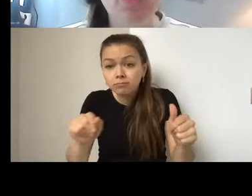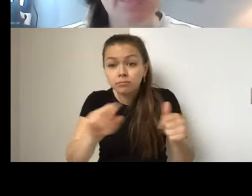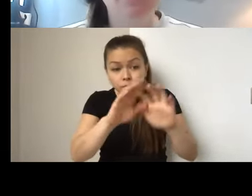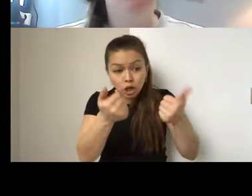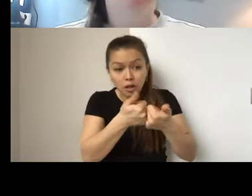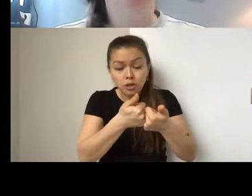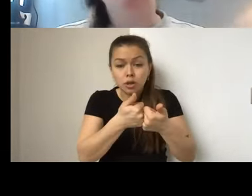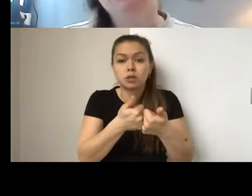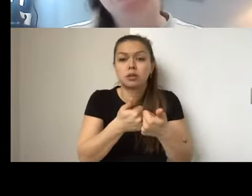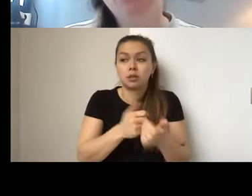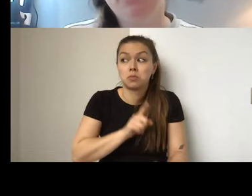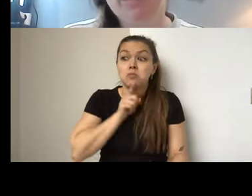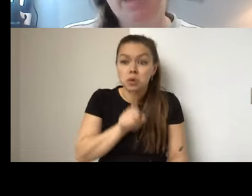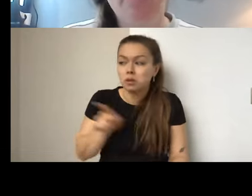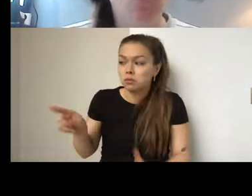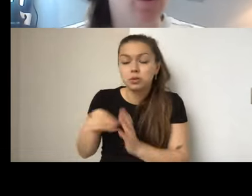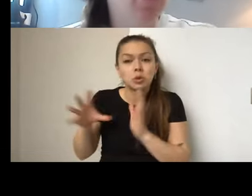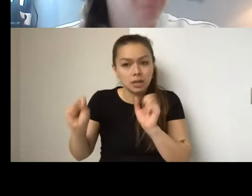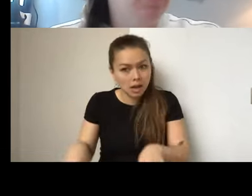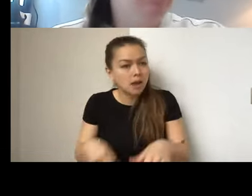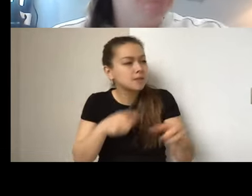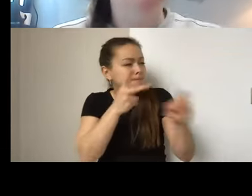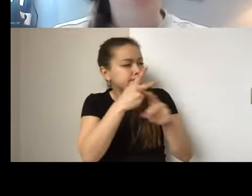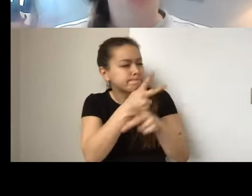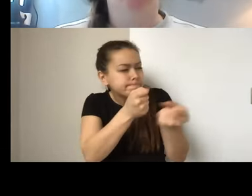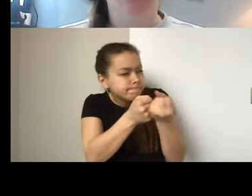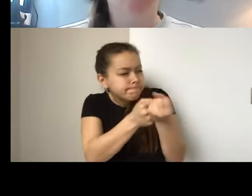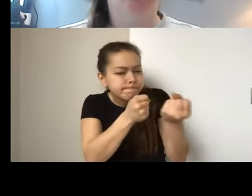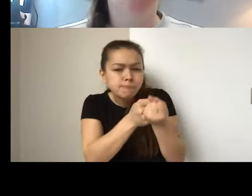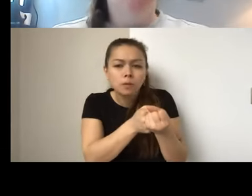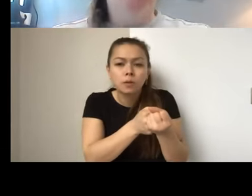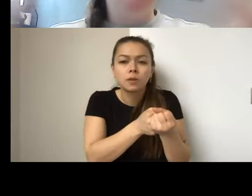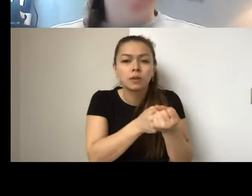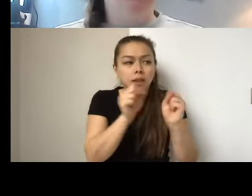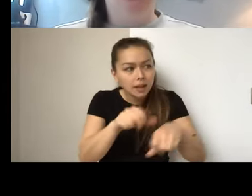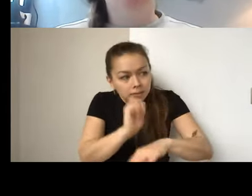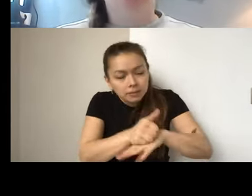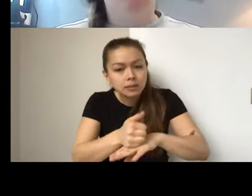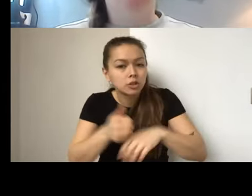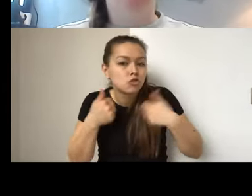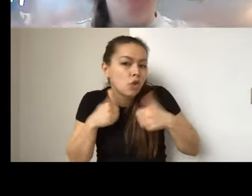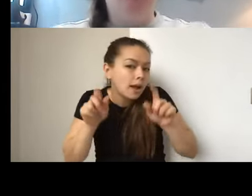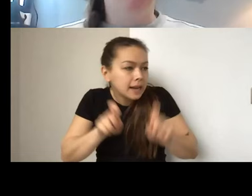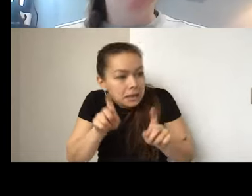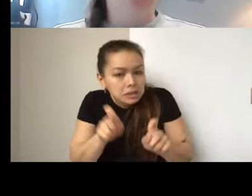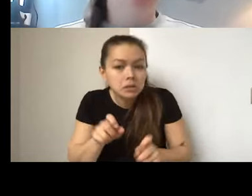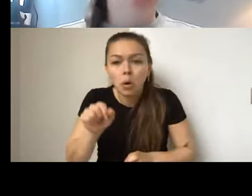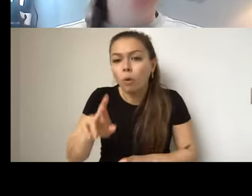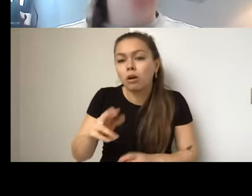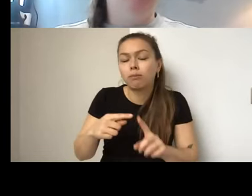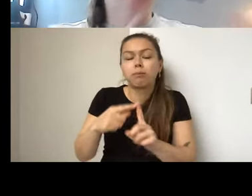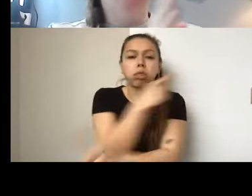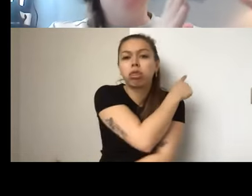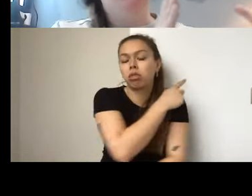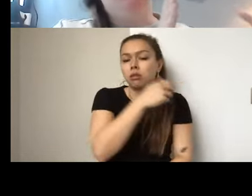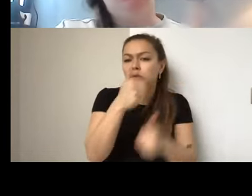help you with, to create a prototype for and explore? So again, it kind of comes back to the size and scope